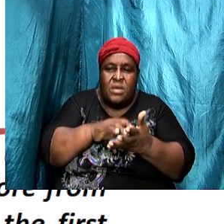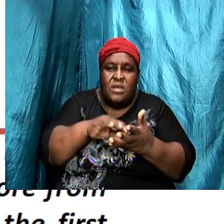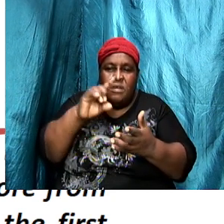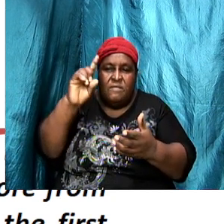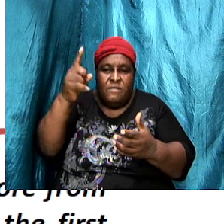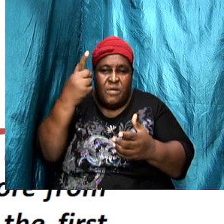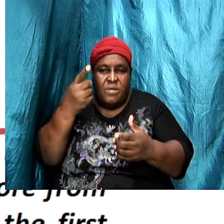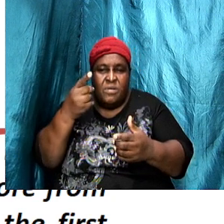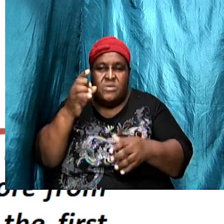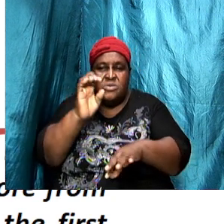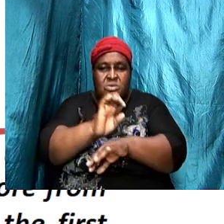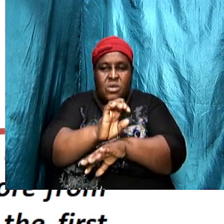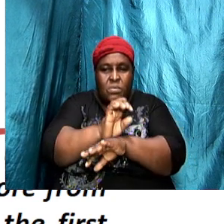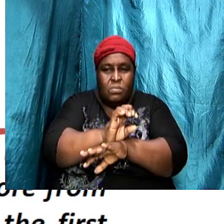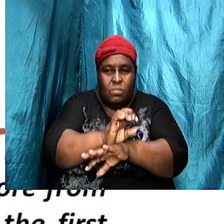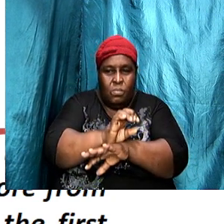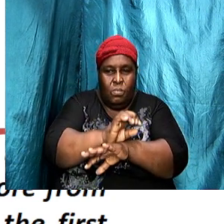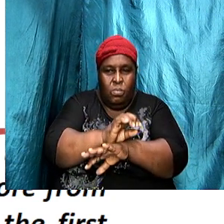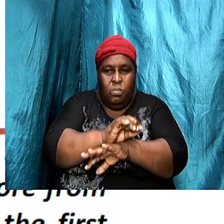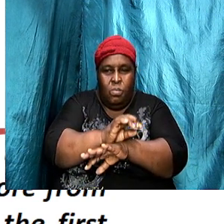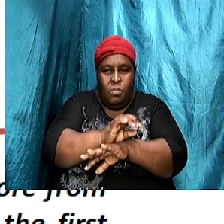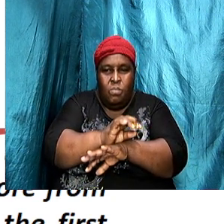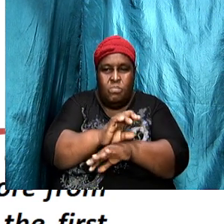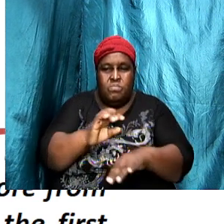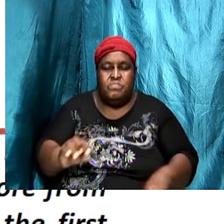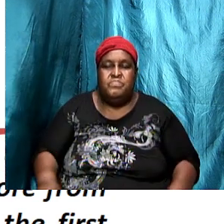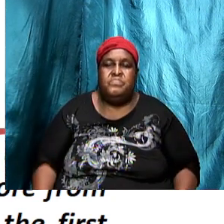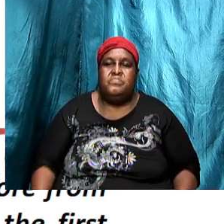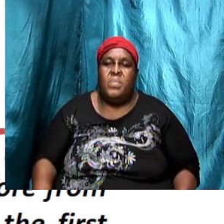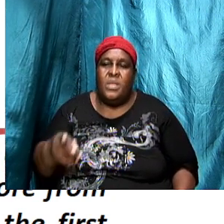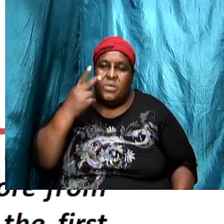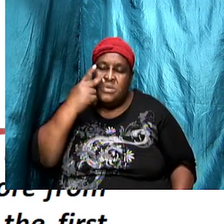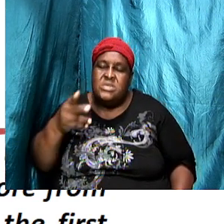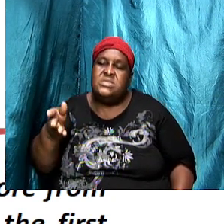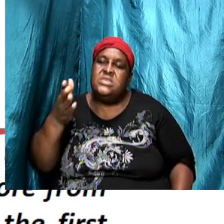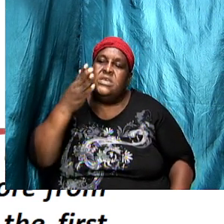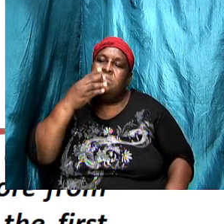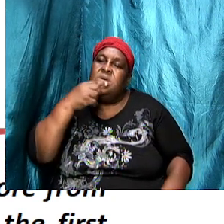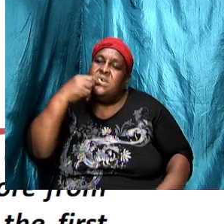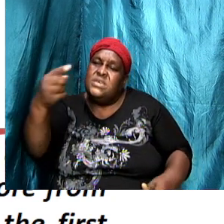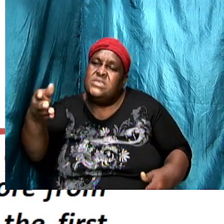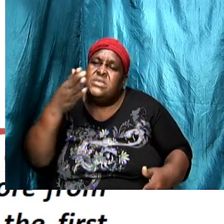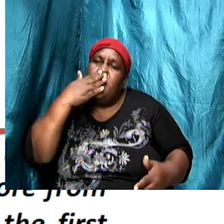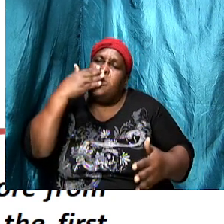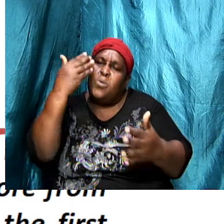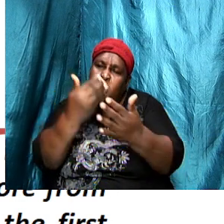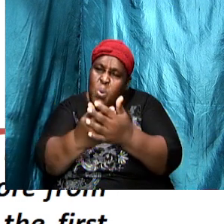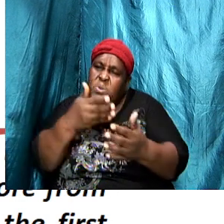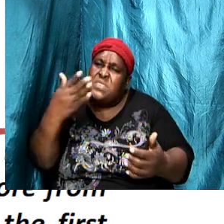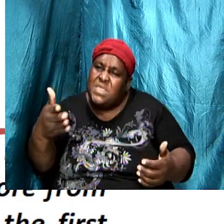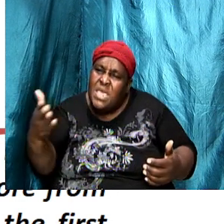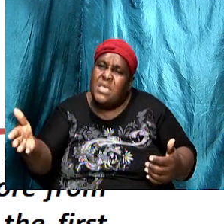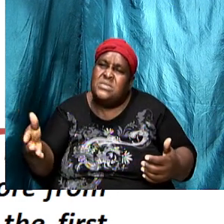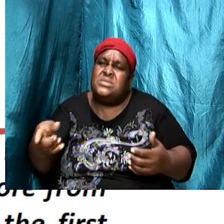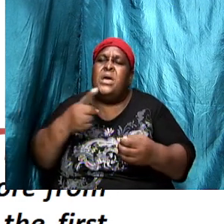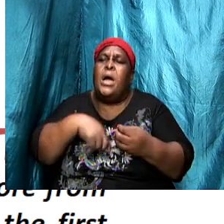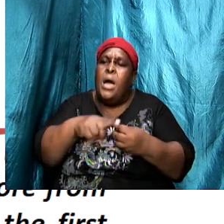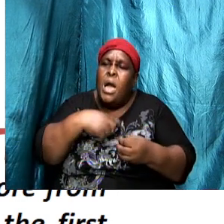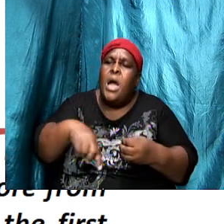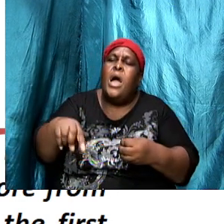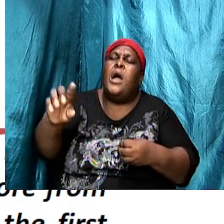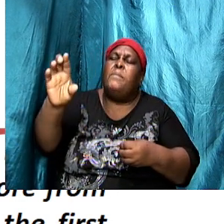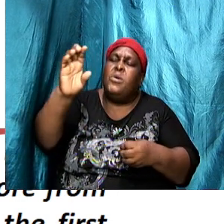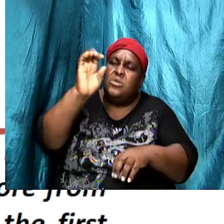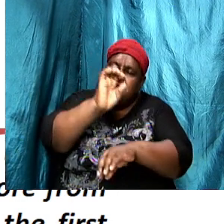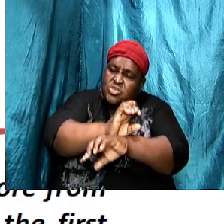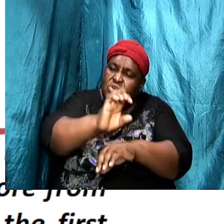first section of the verses and we see him commending them we see him talking a little bit about some characteristic of himself